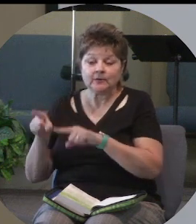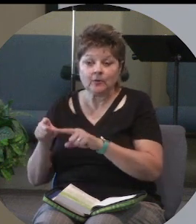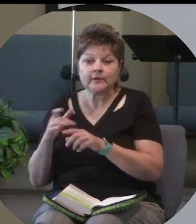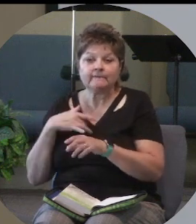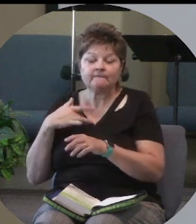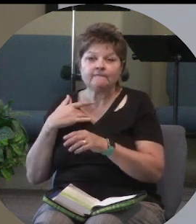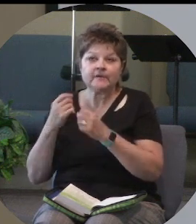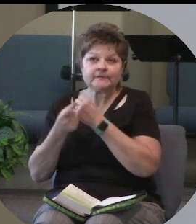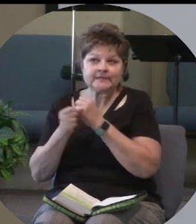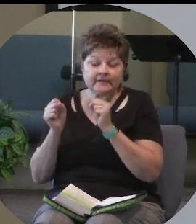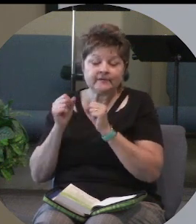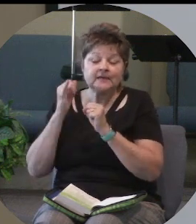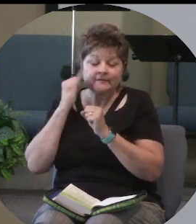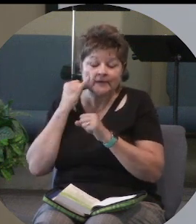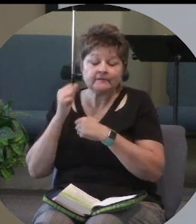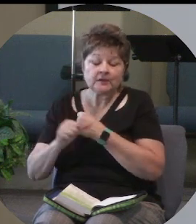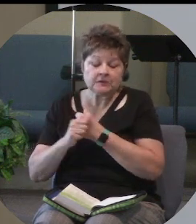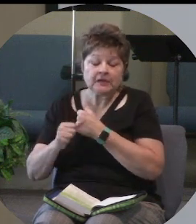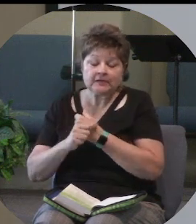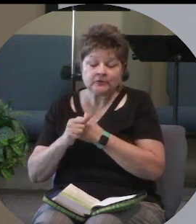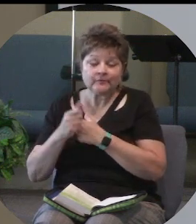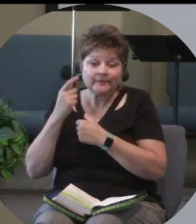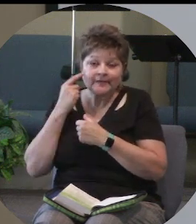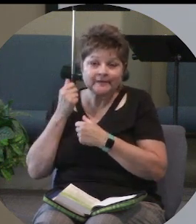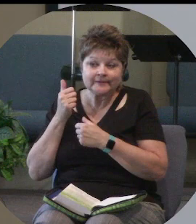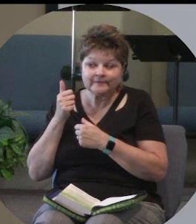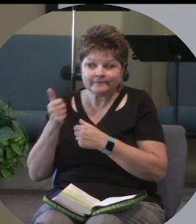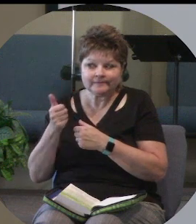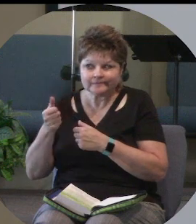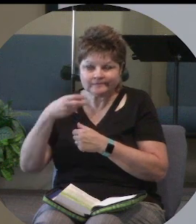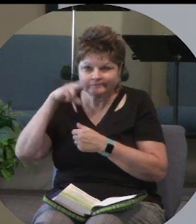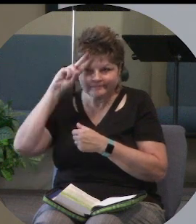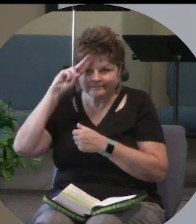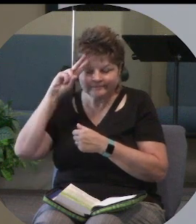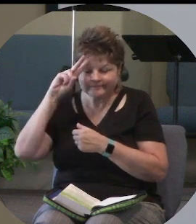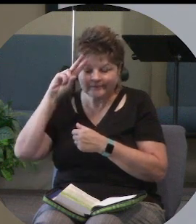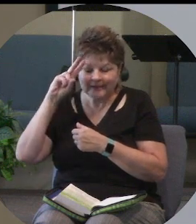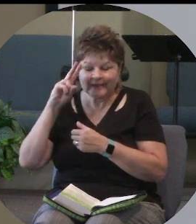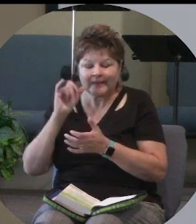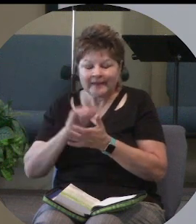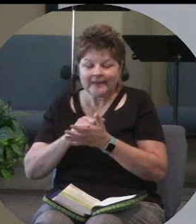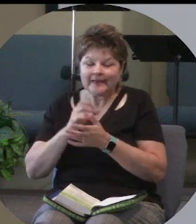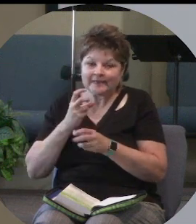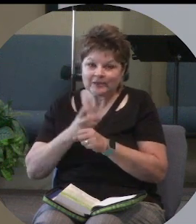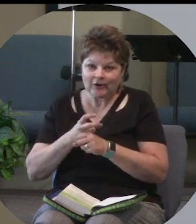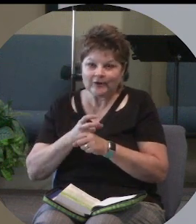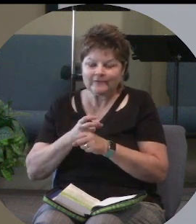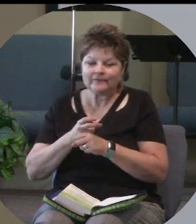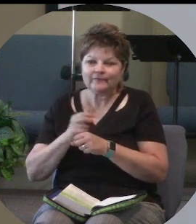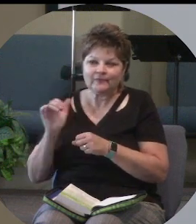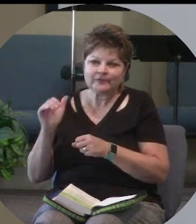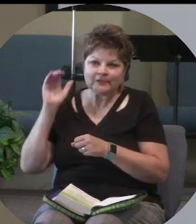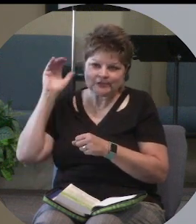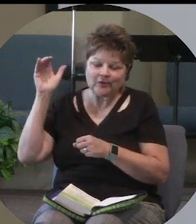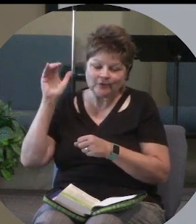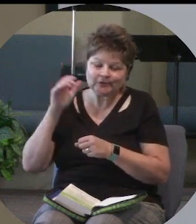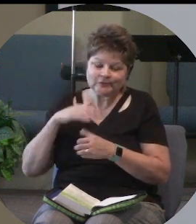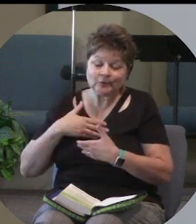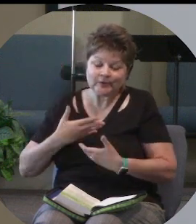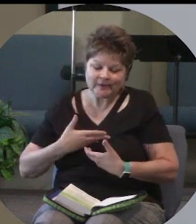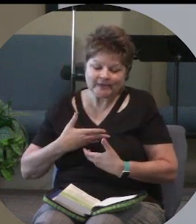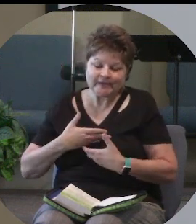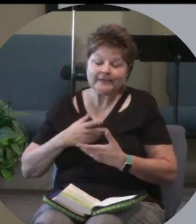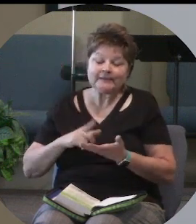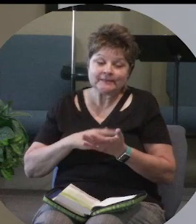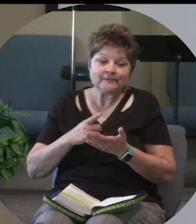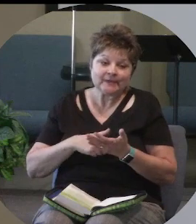in peril through their own stupidity. That's a tough one for us adults to admit. Sometimes we are where we are in the